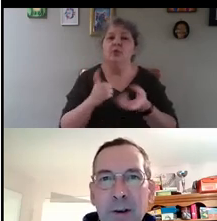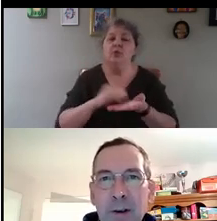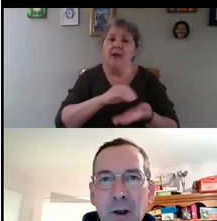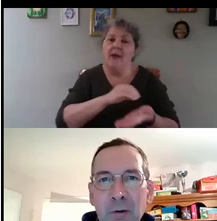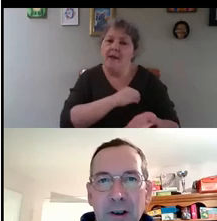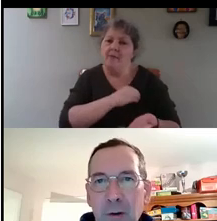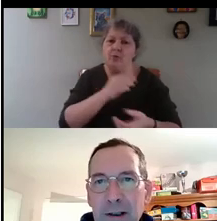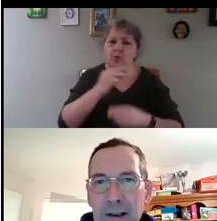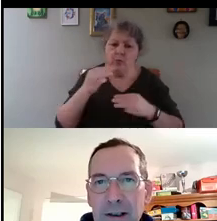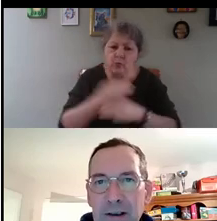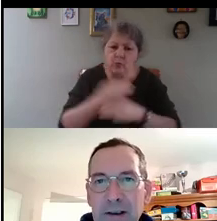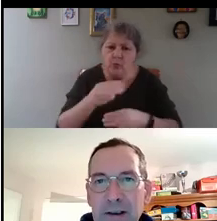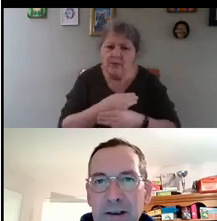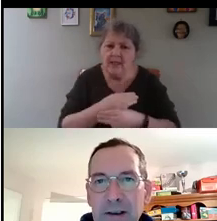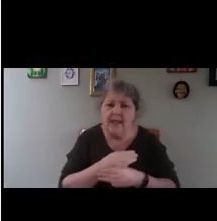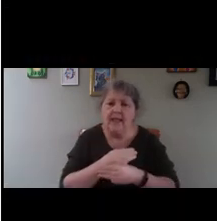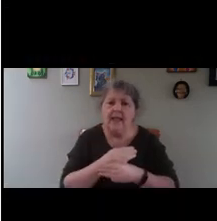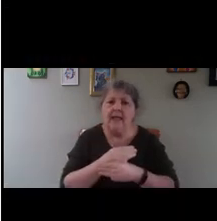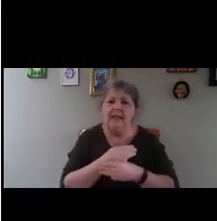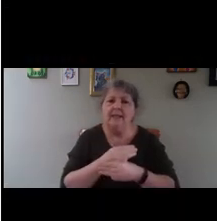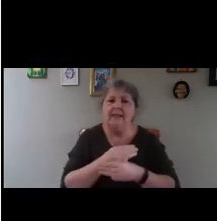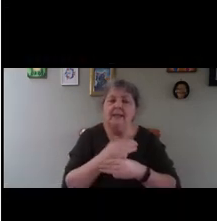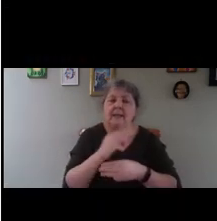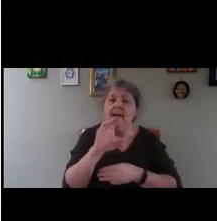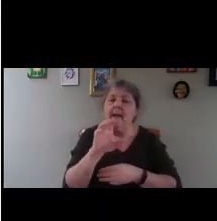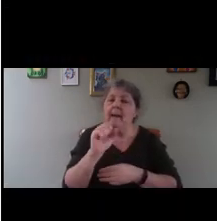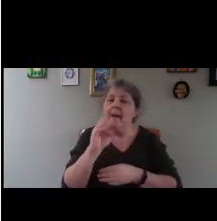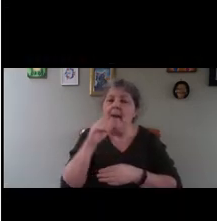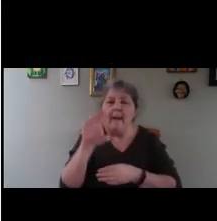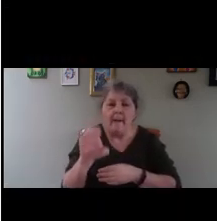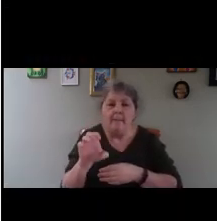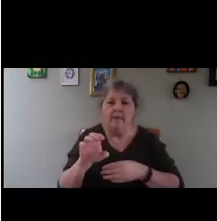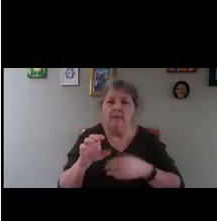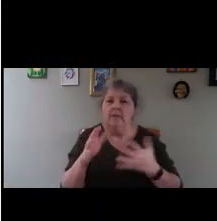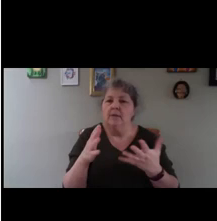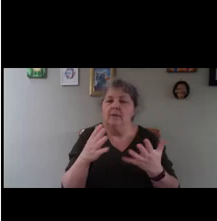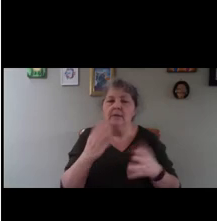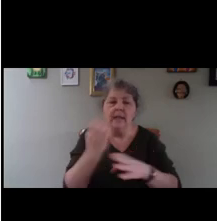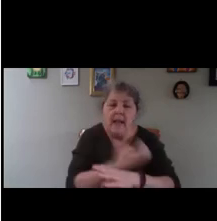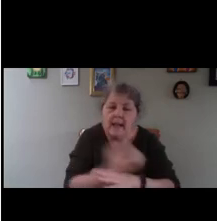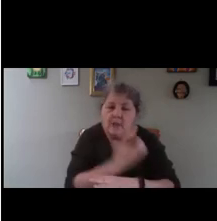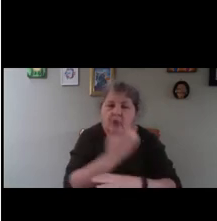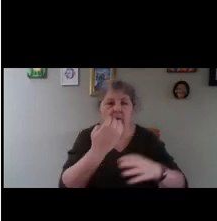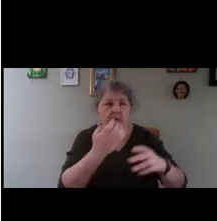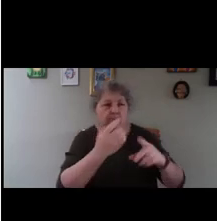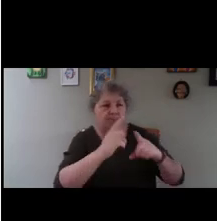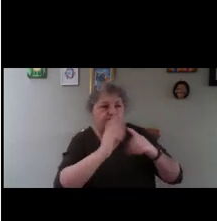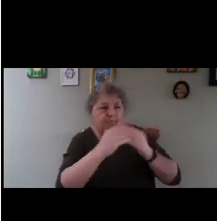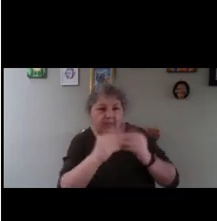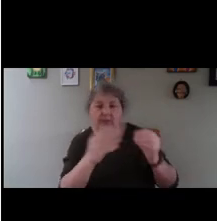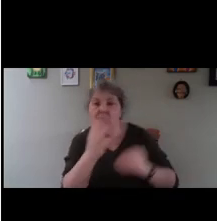the heating cable, all the electrical component from the rain.